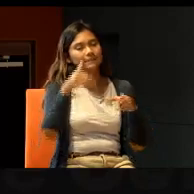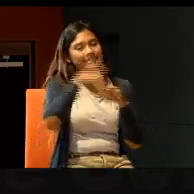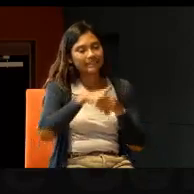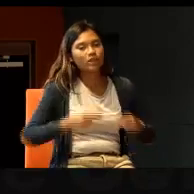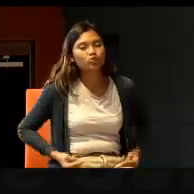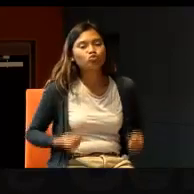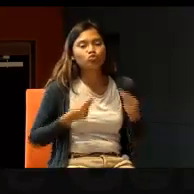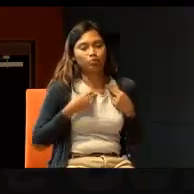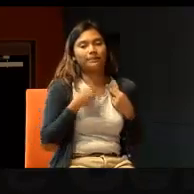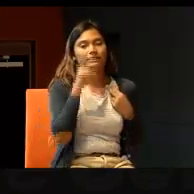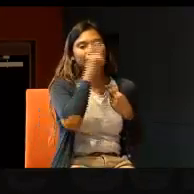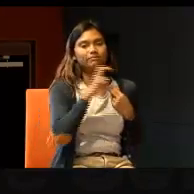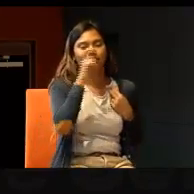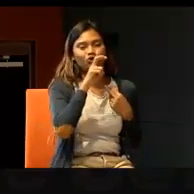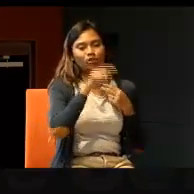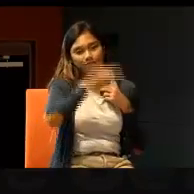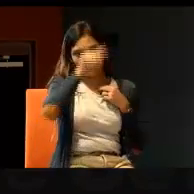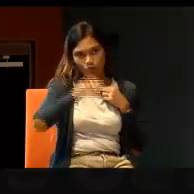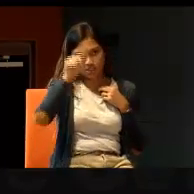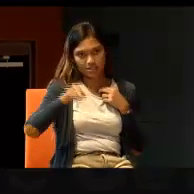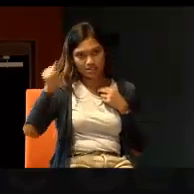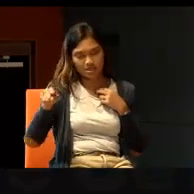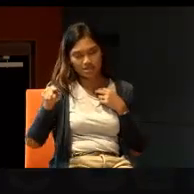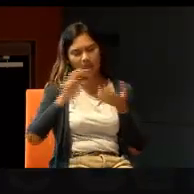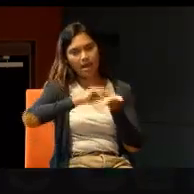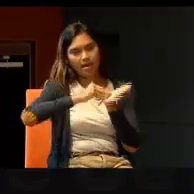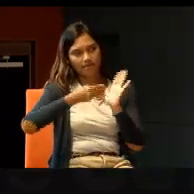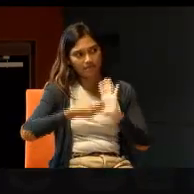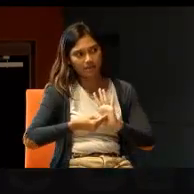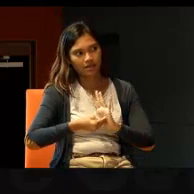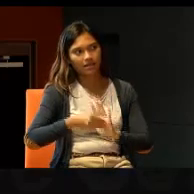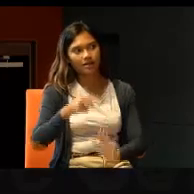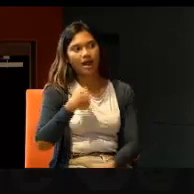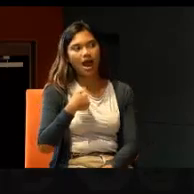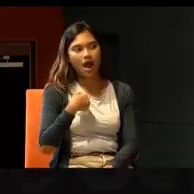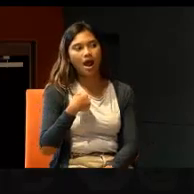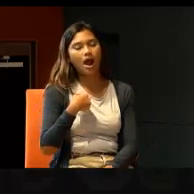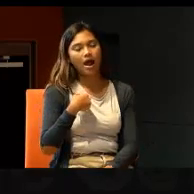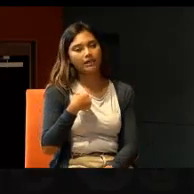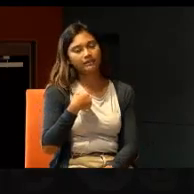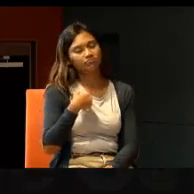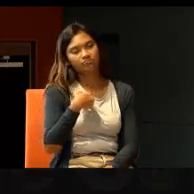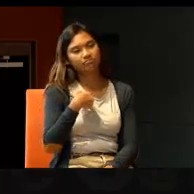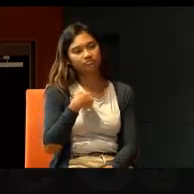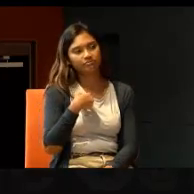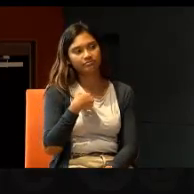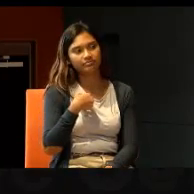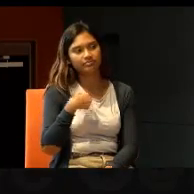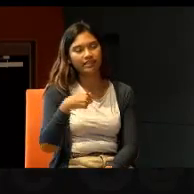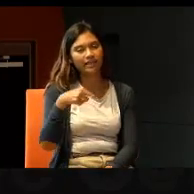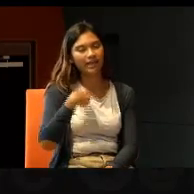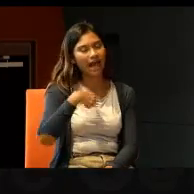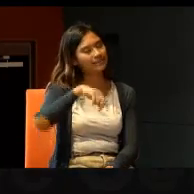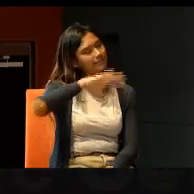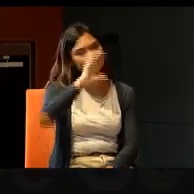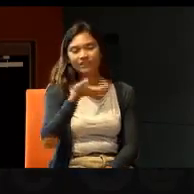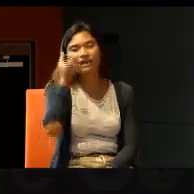range. So, in other words, I have never, ever understood, what my teachers say,